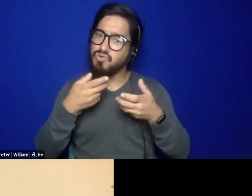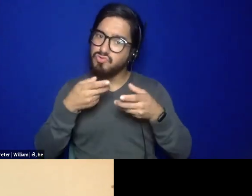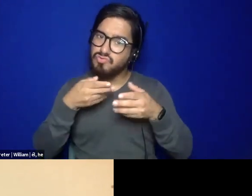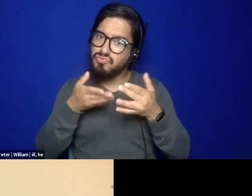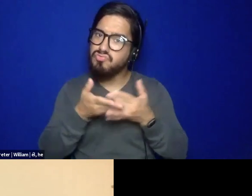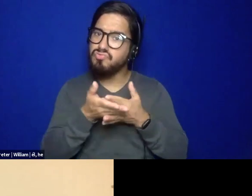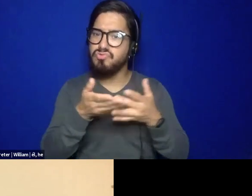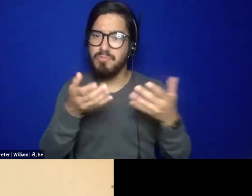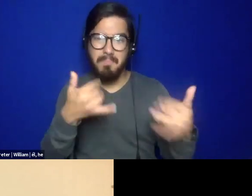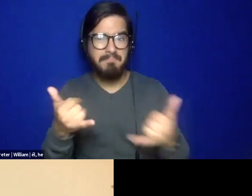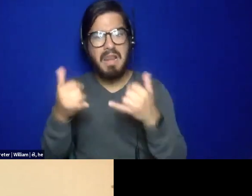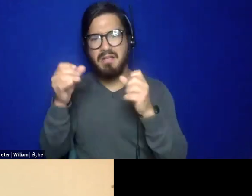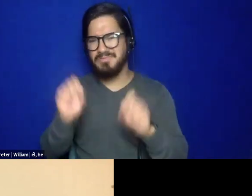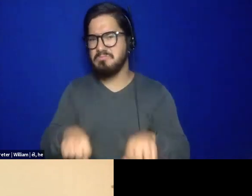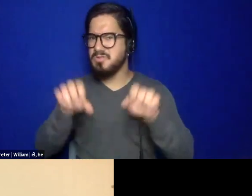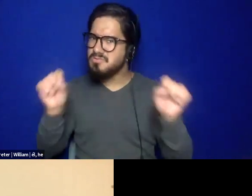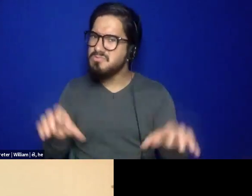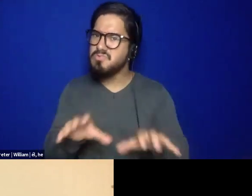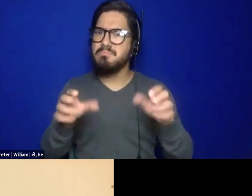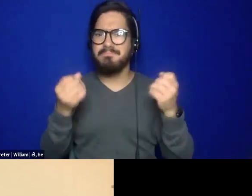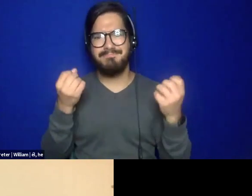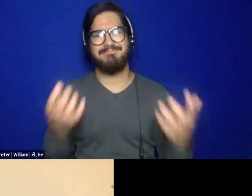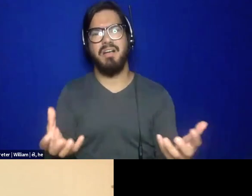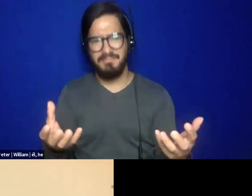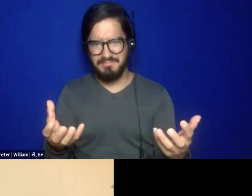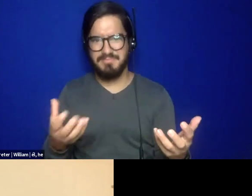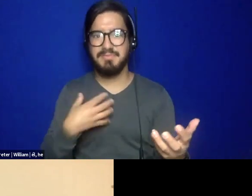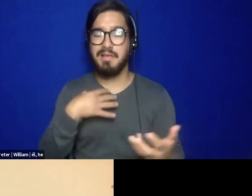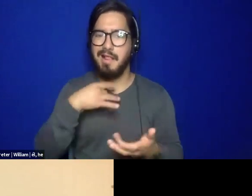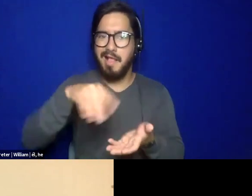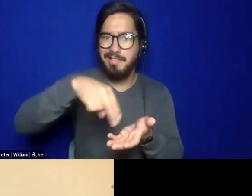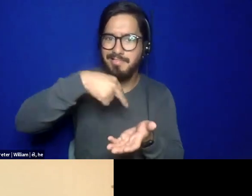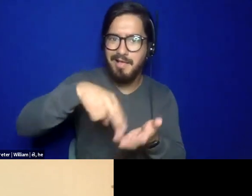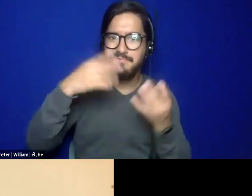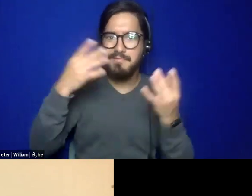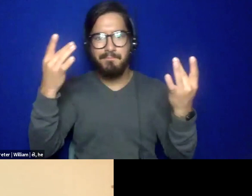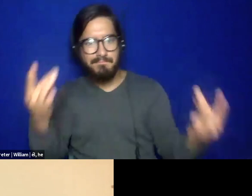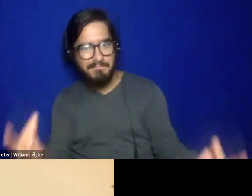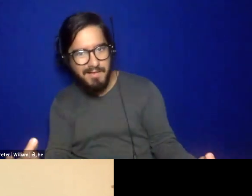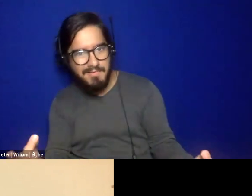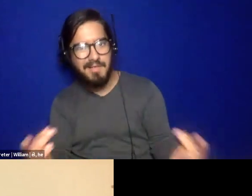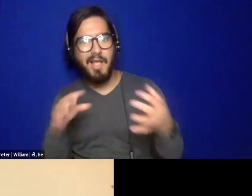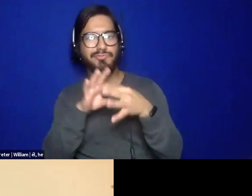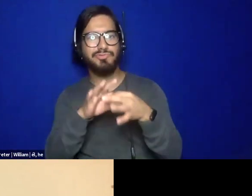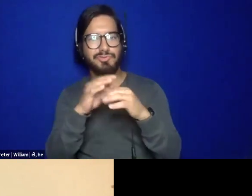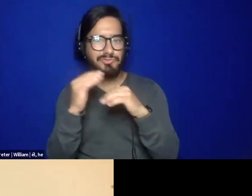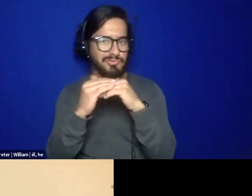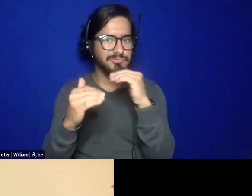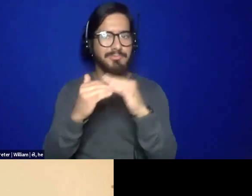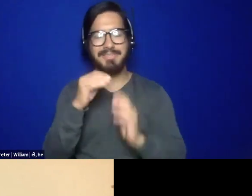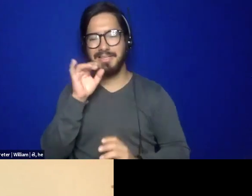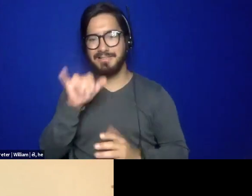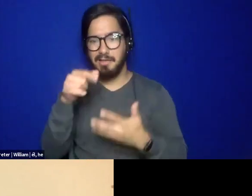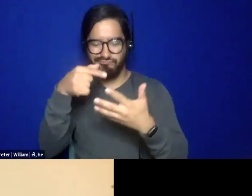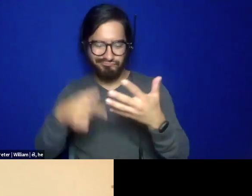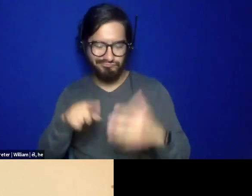meditation, movement, movement. I like to do right brain, left brain stuff, relationship building. Like all of these are tools that